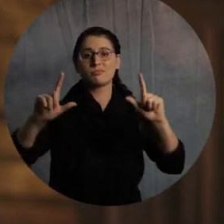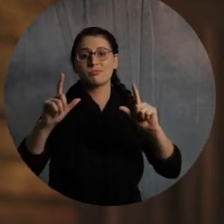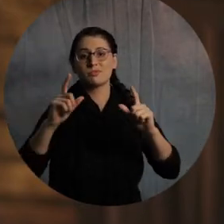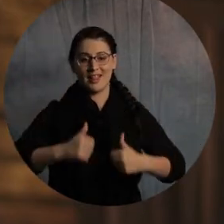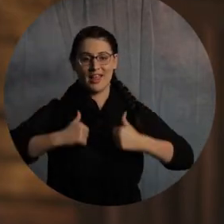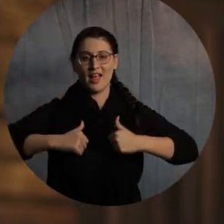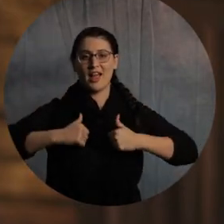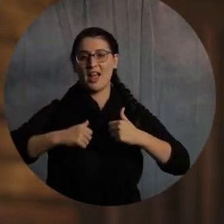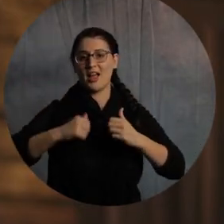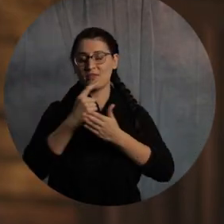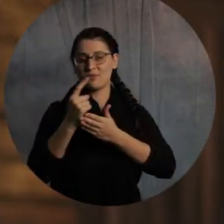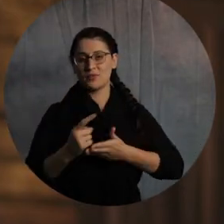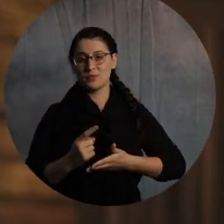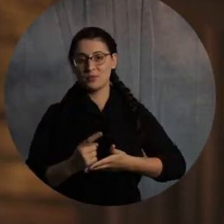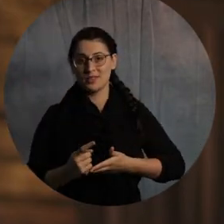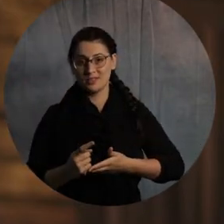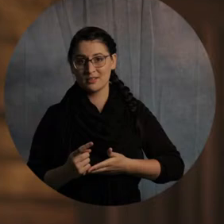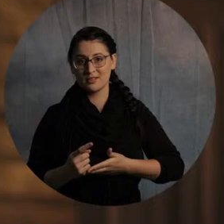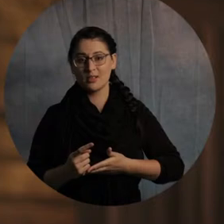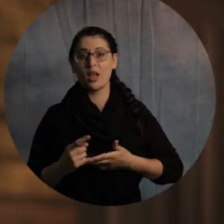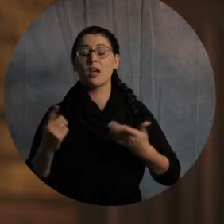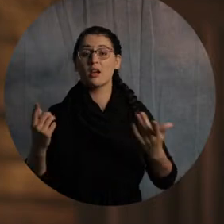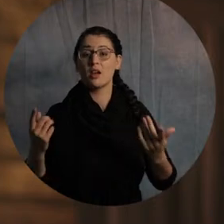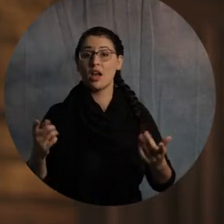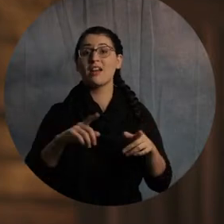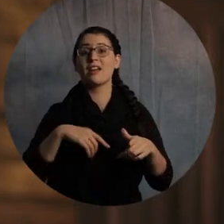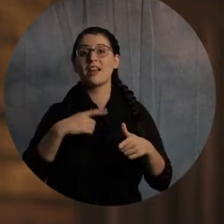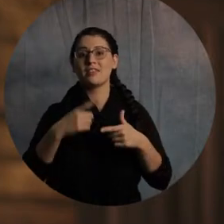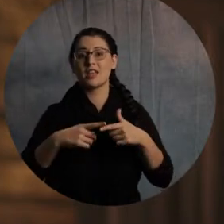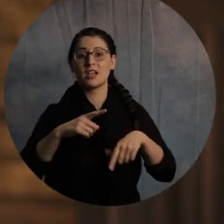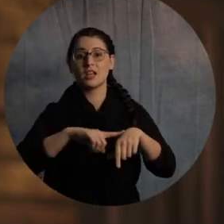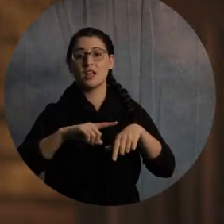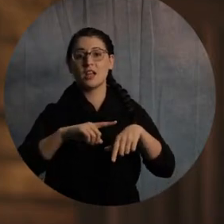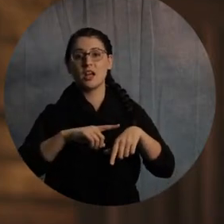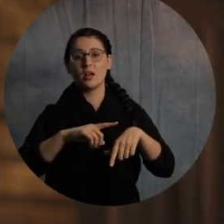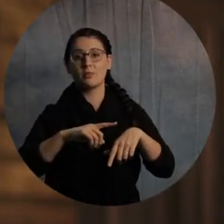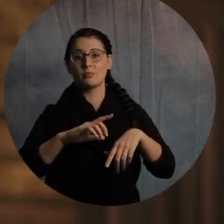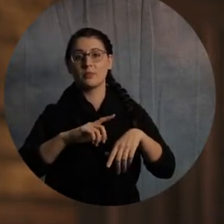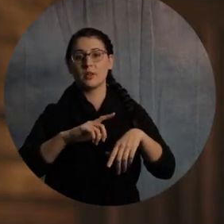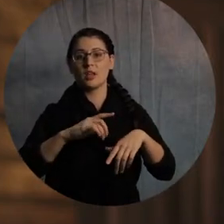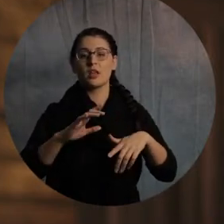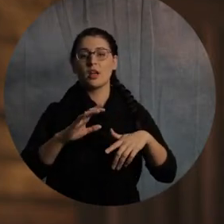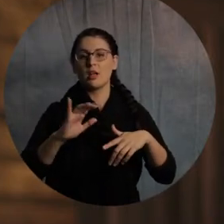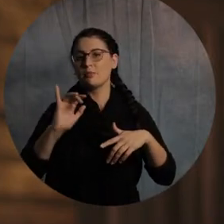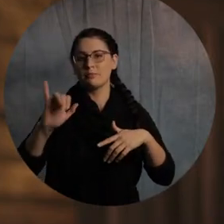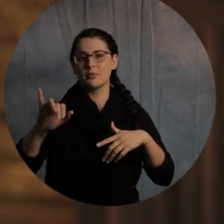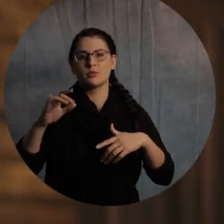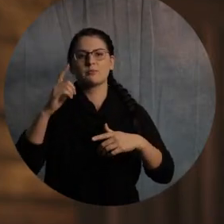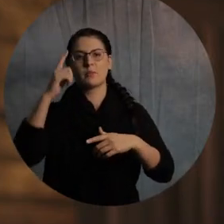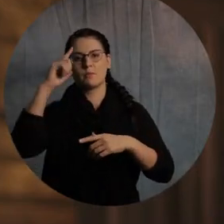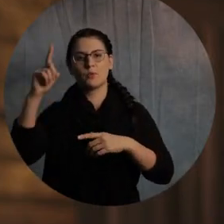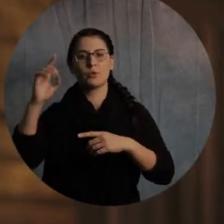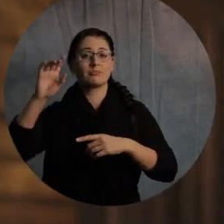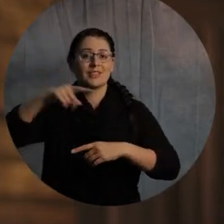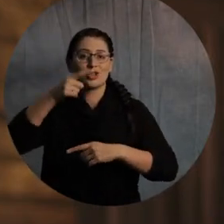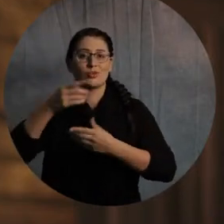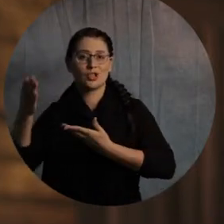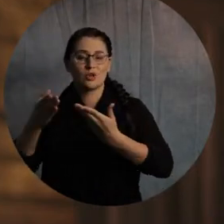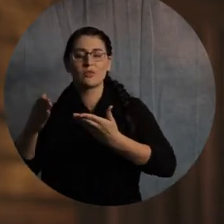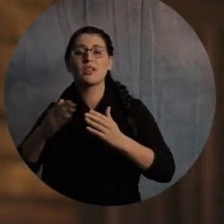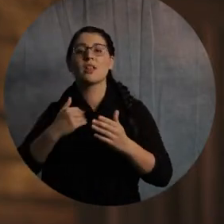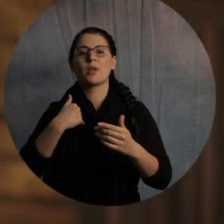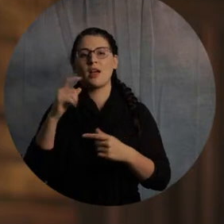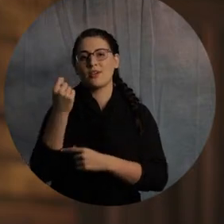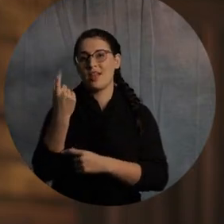YouTube, Facebook, and all that stuff. But then the 11 broadcasts to our deaf YouTube channel. And there's a pretty cool